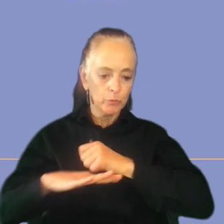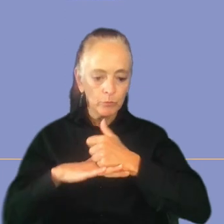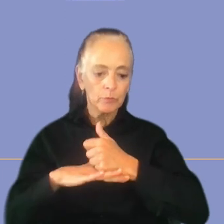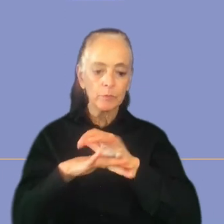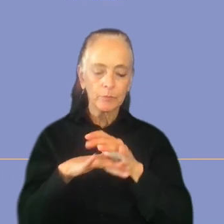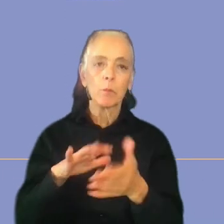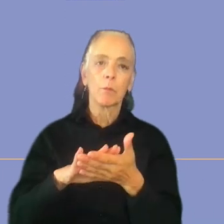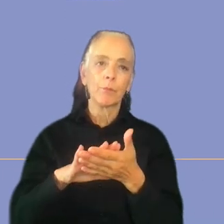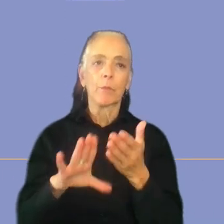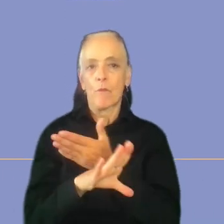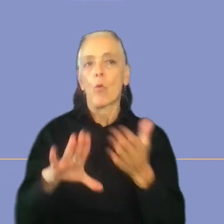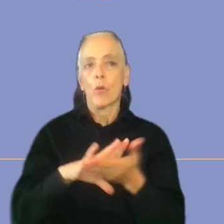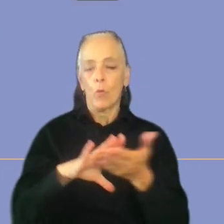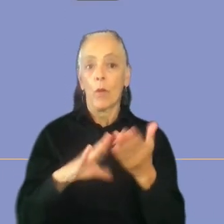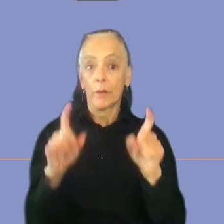actually run a playtest.